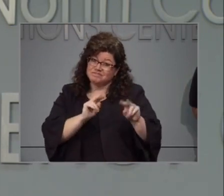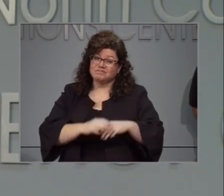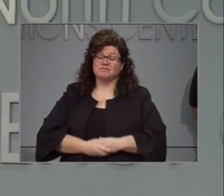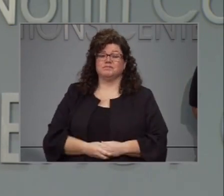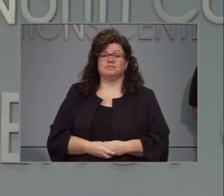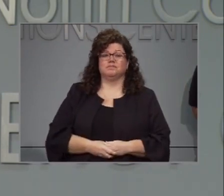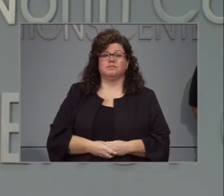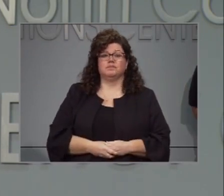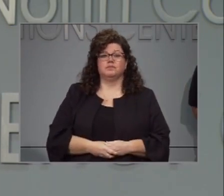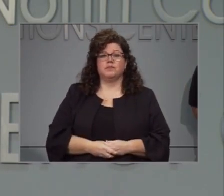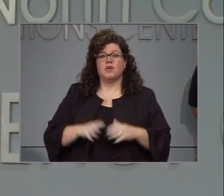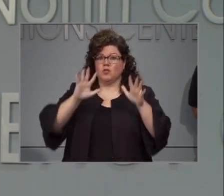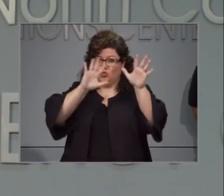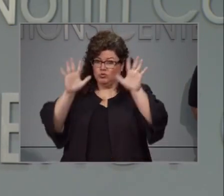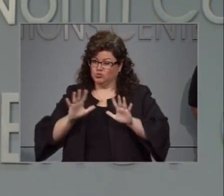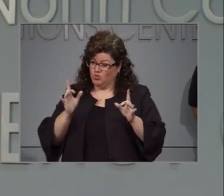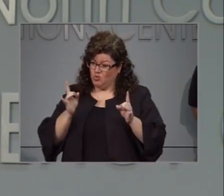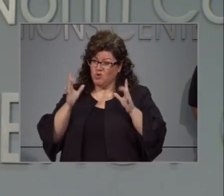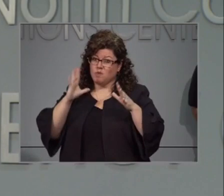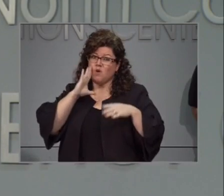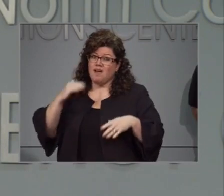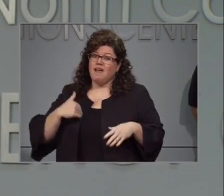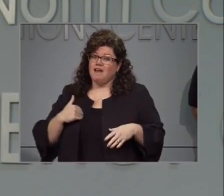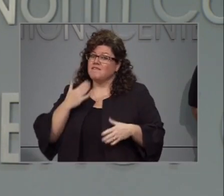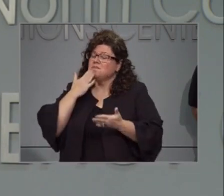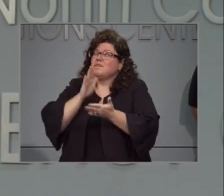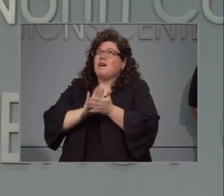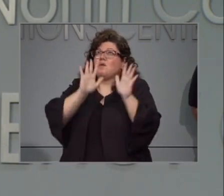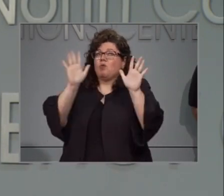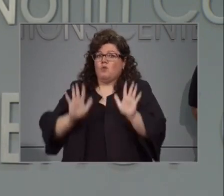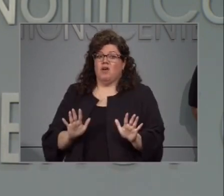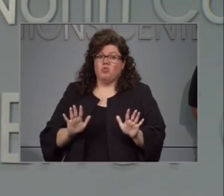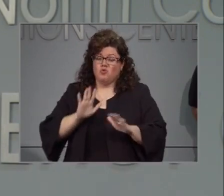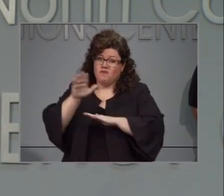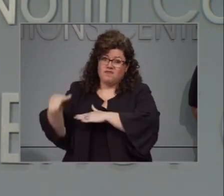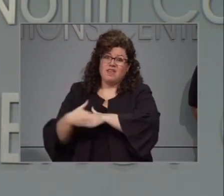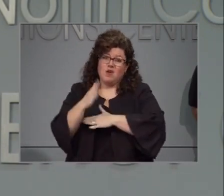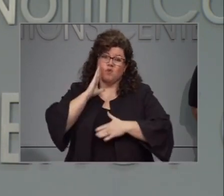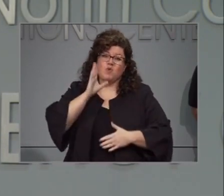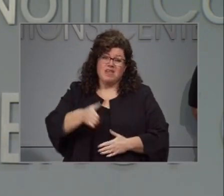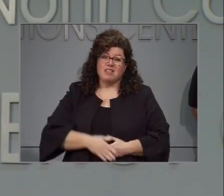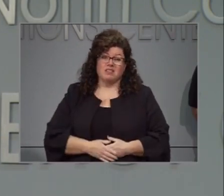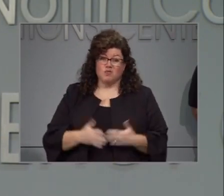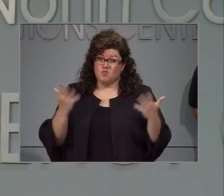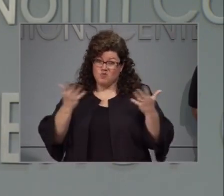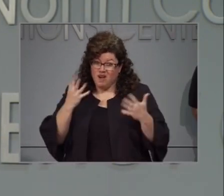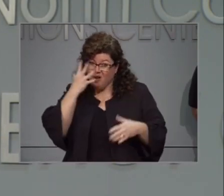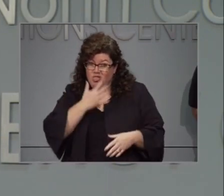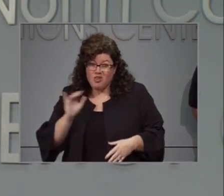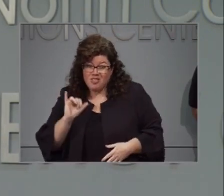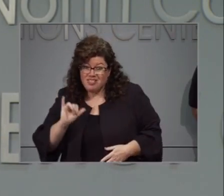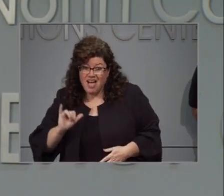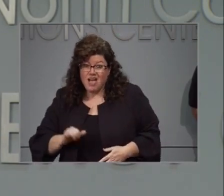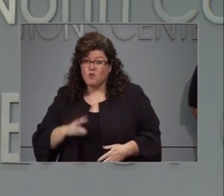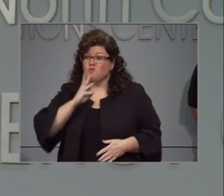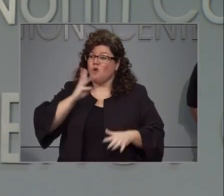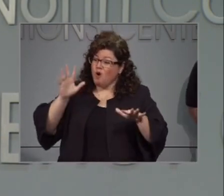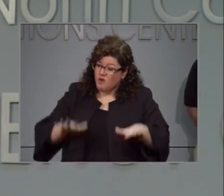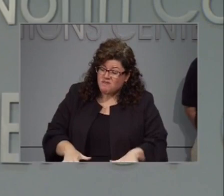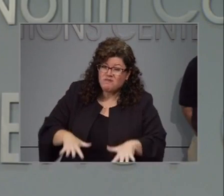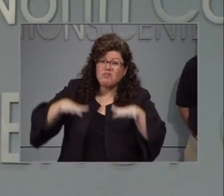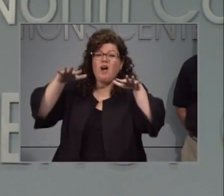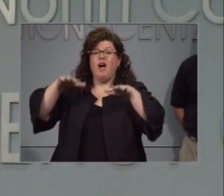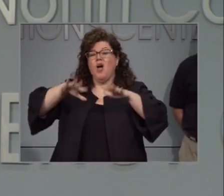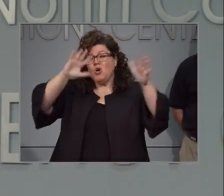This storm will bring dangerous weather conditions to much of our state overnight. Heavy rains, flash floods, and